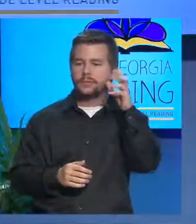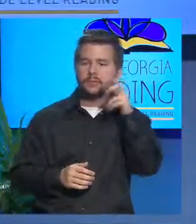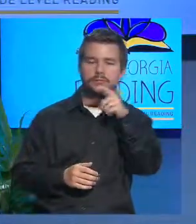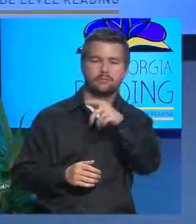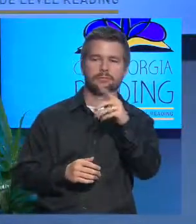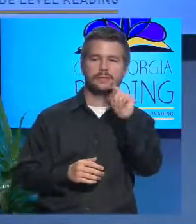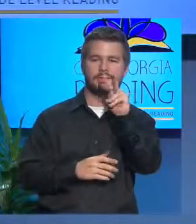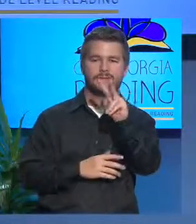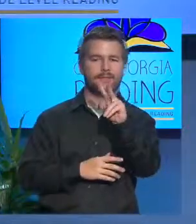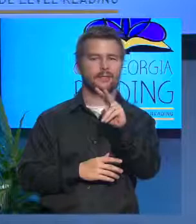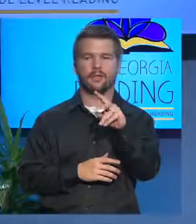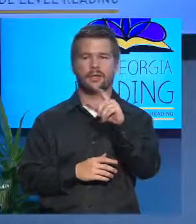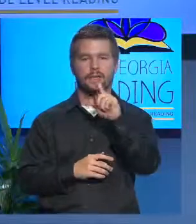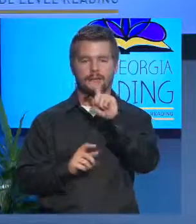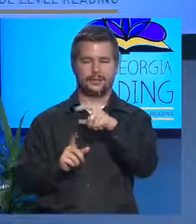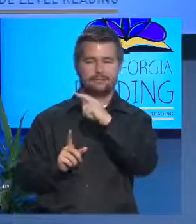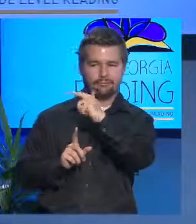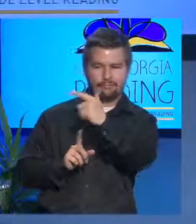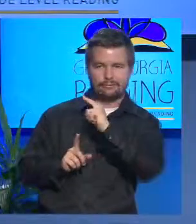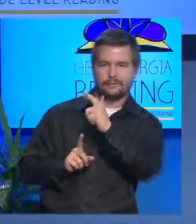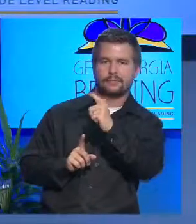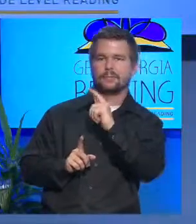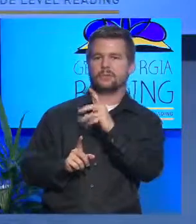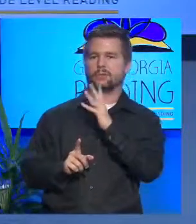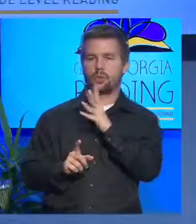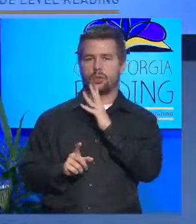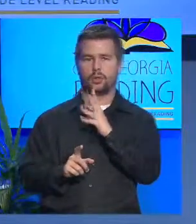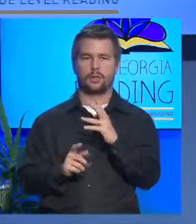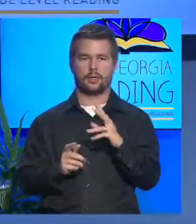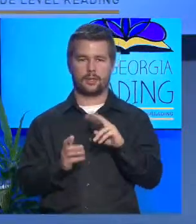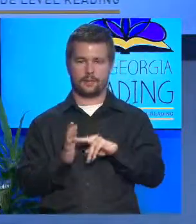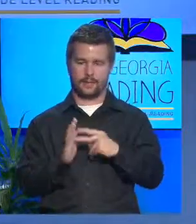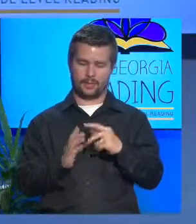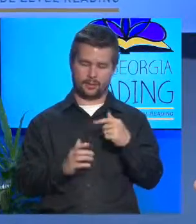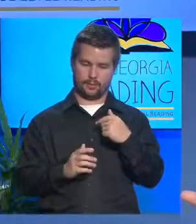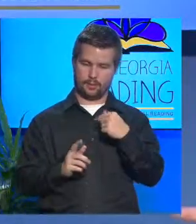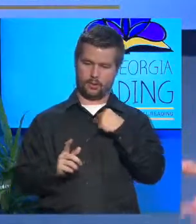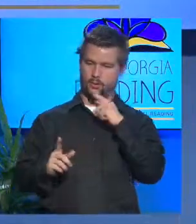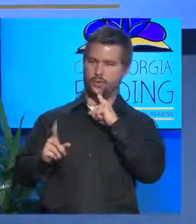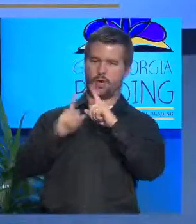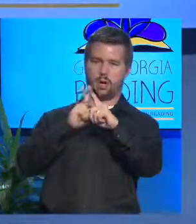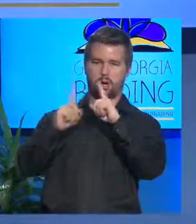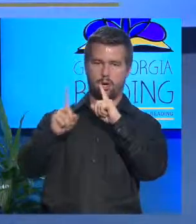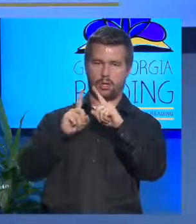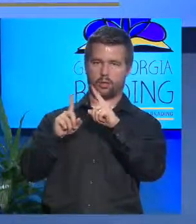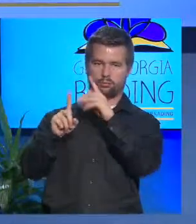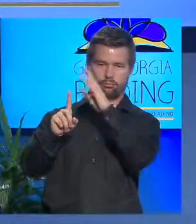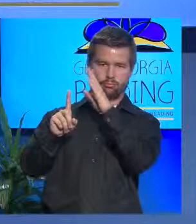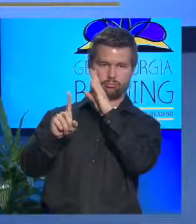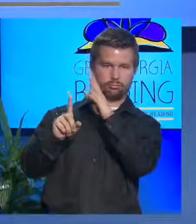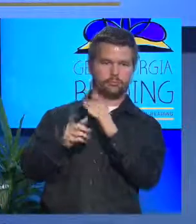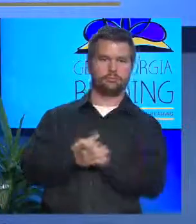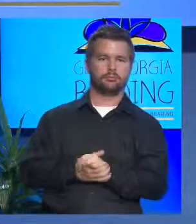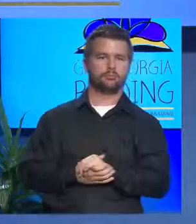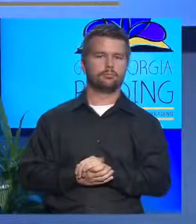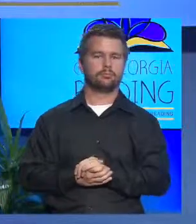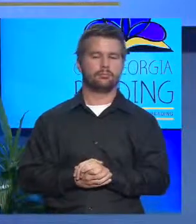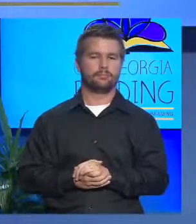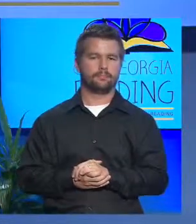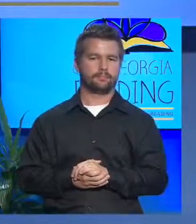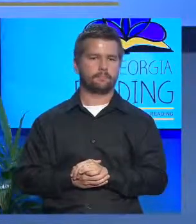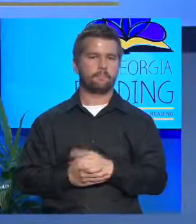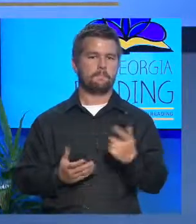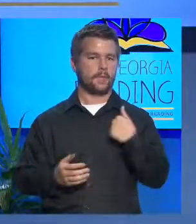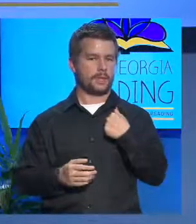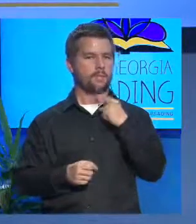but back and forth. Good nutrition is me talking with you, and you talking back with me. And I